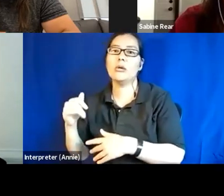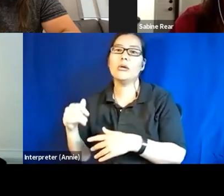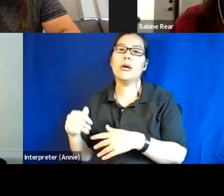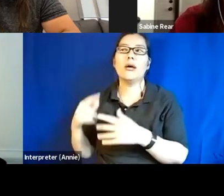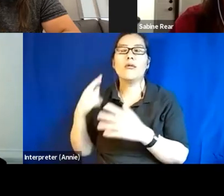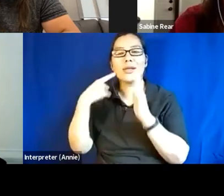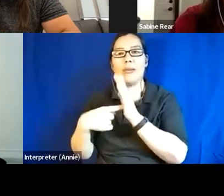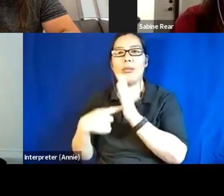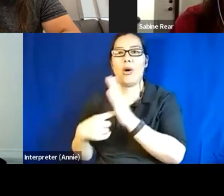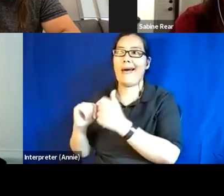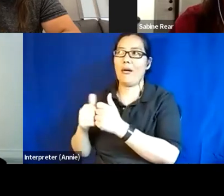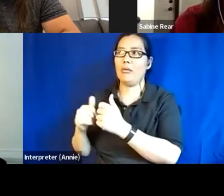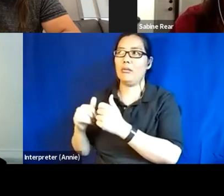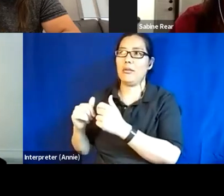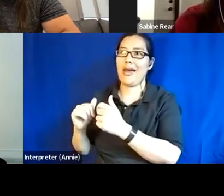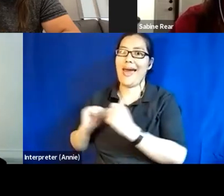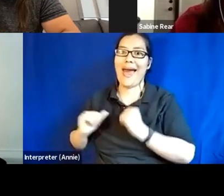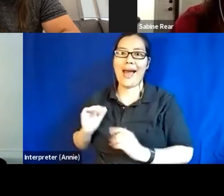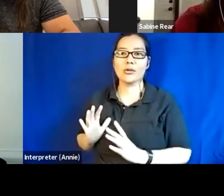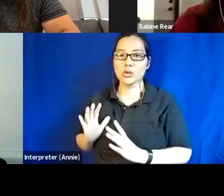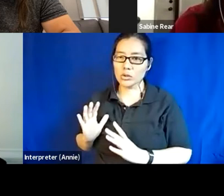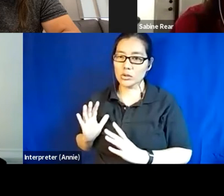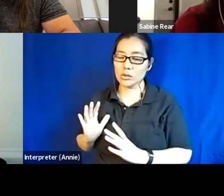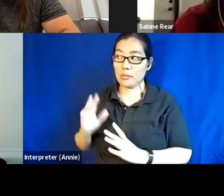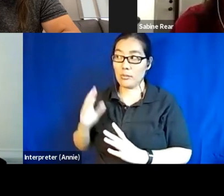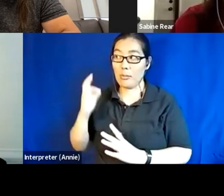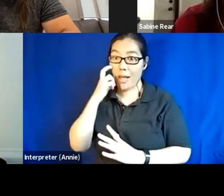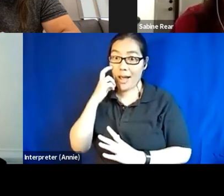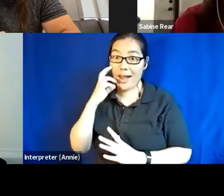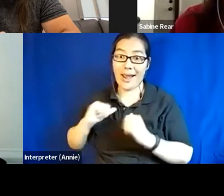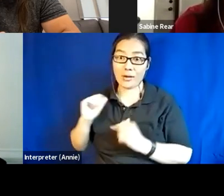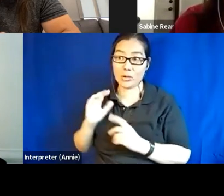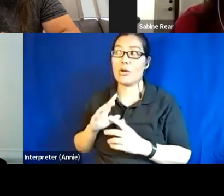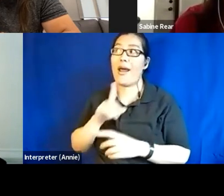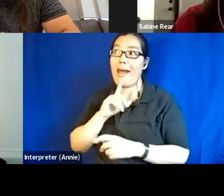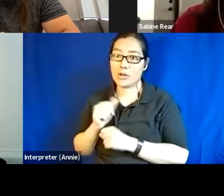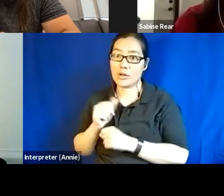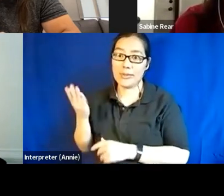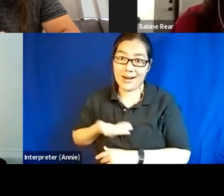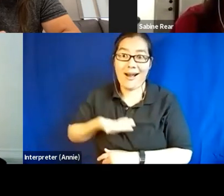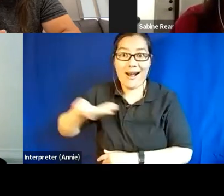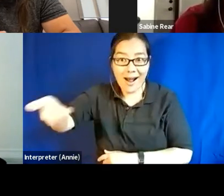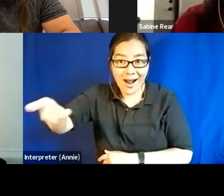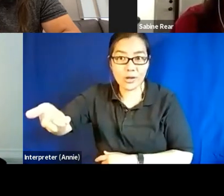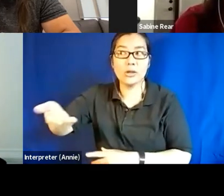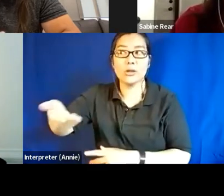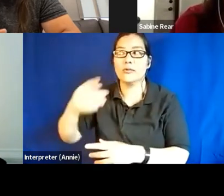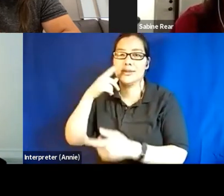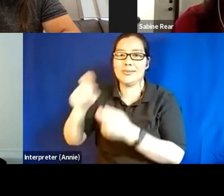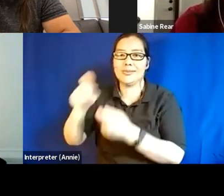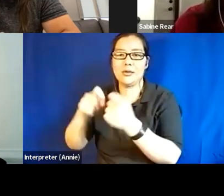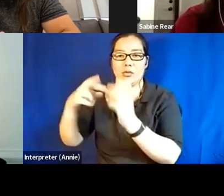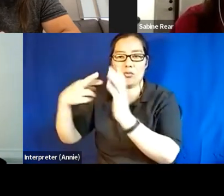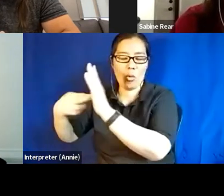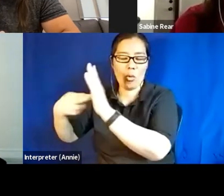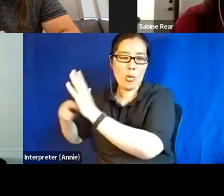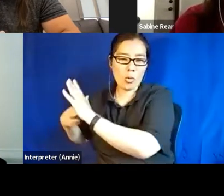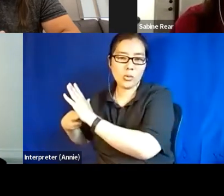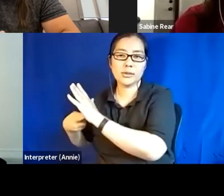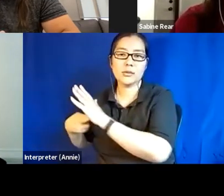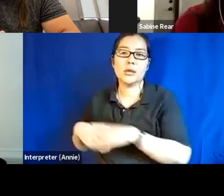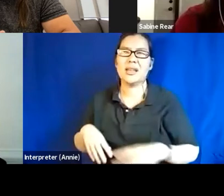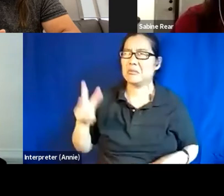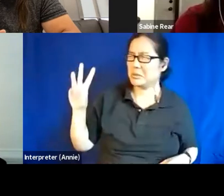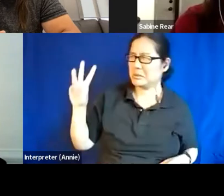to, uh, I don't know, 60 actors, uh, professionally, like in film who are blind or low vision, uh, in parts and roles